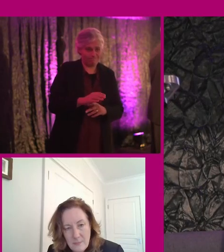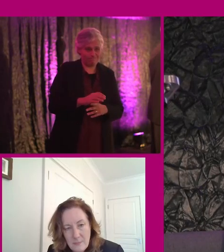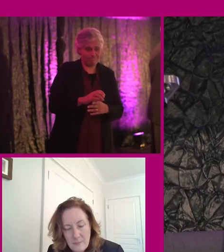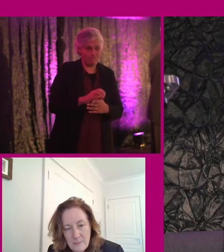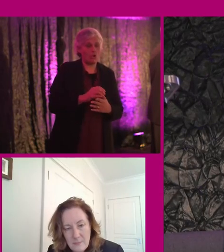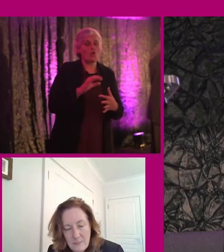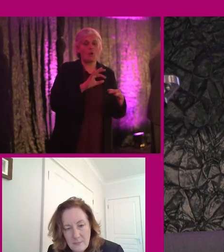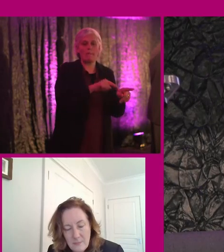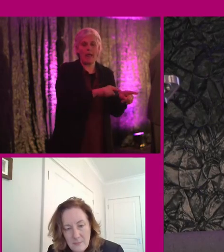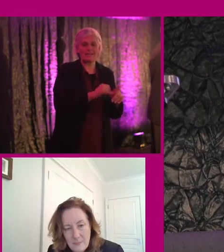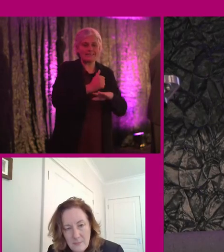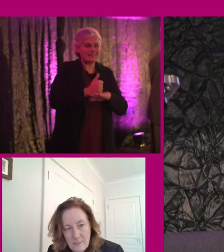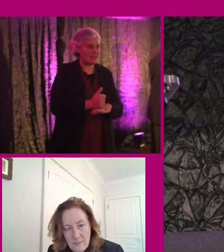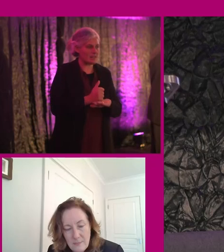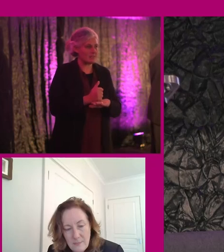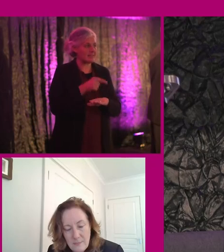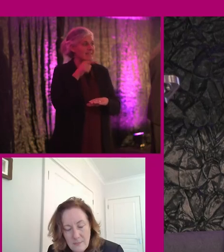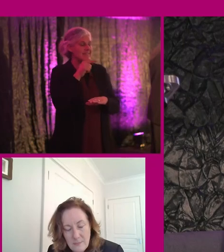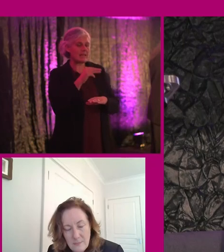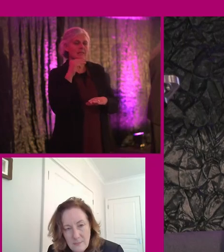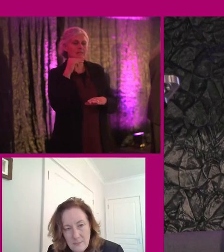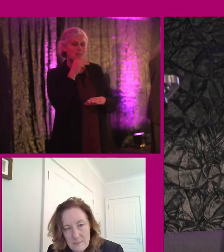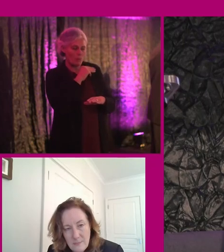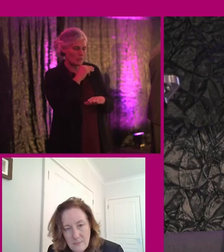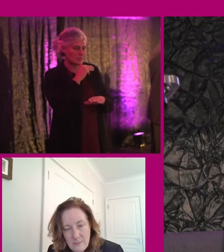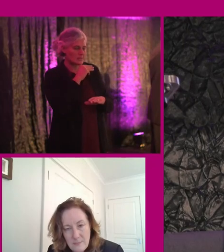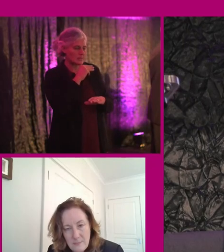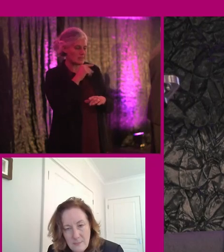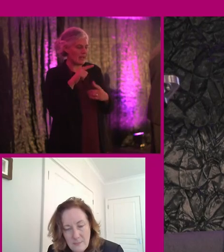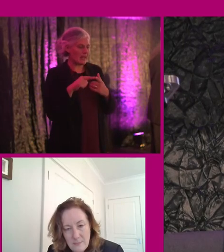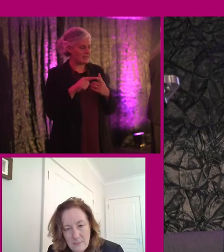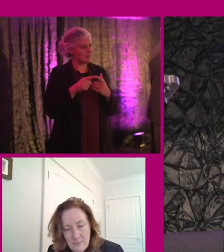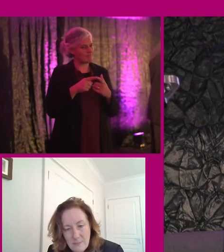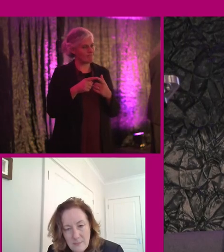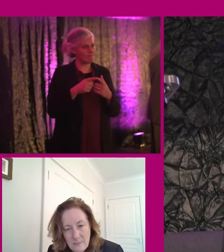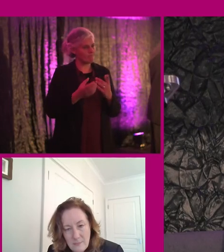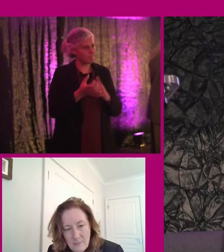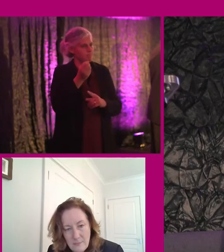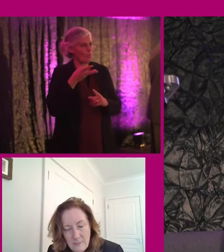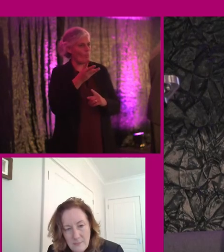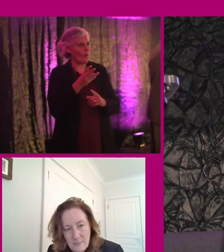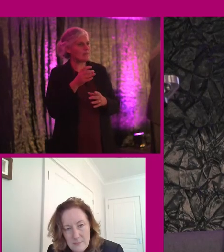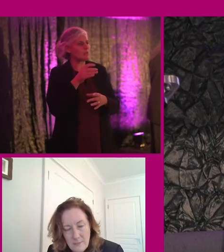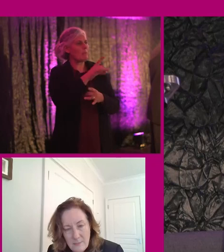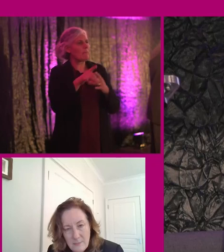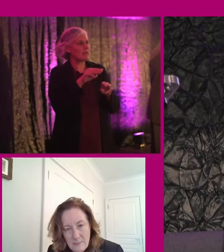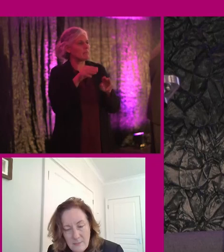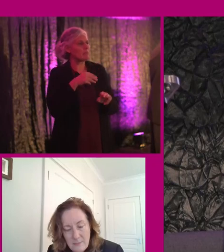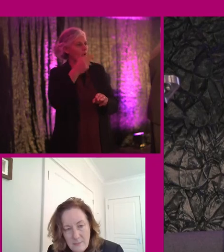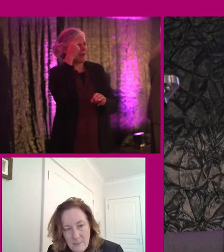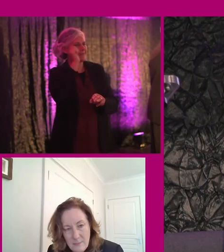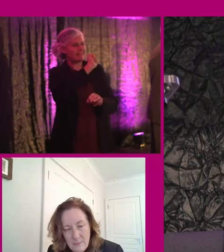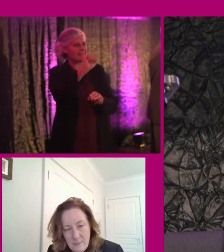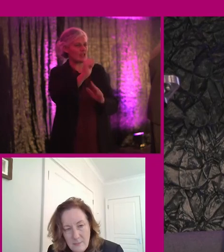user testing is hugely important. It's a hugely efficient way to get to understand people's experiences of your